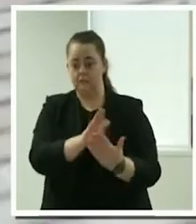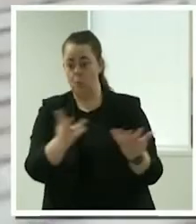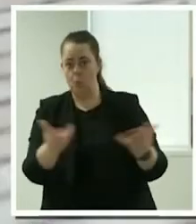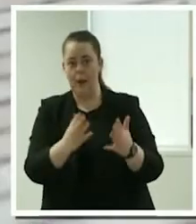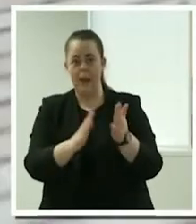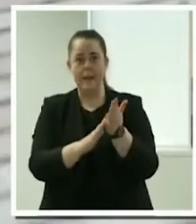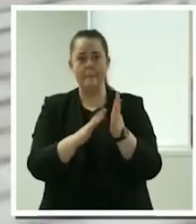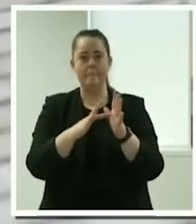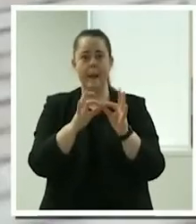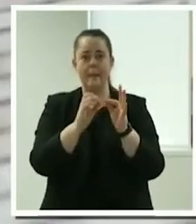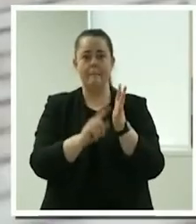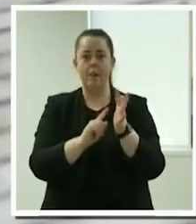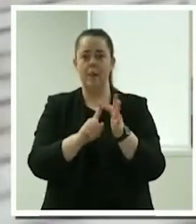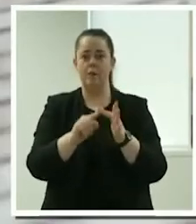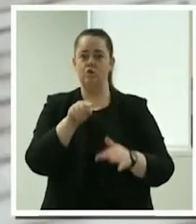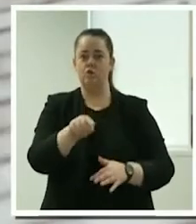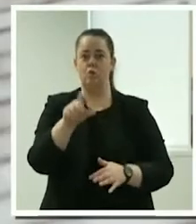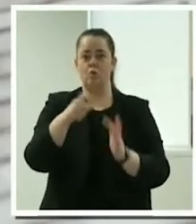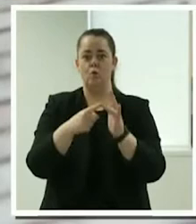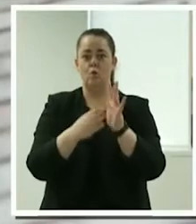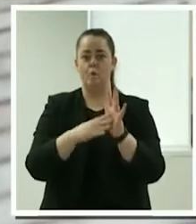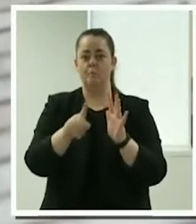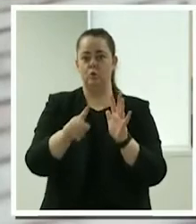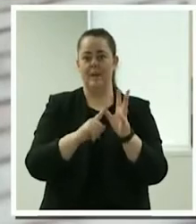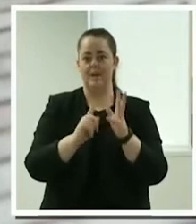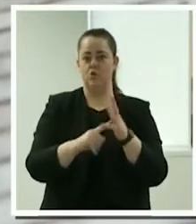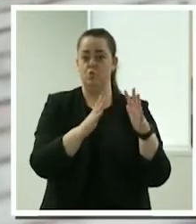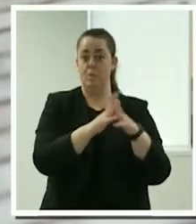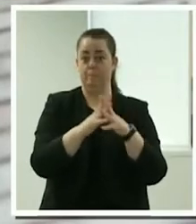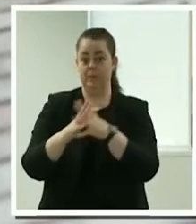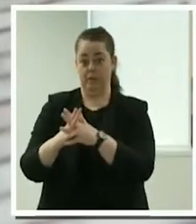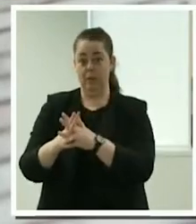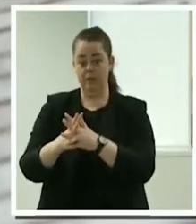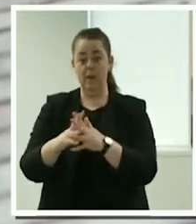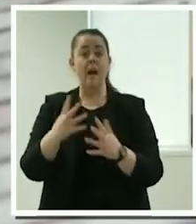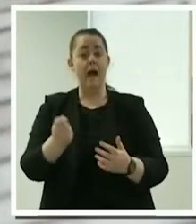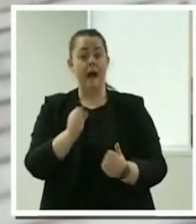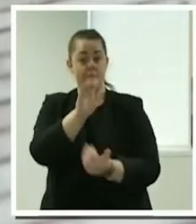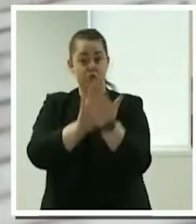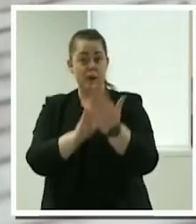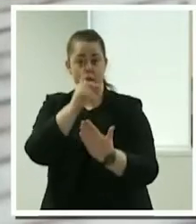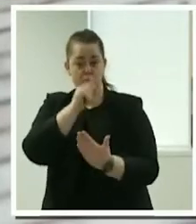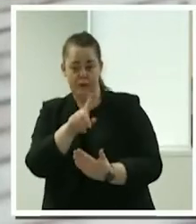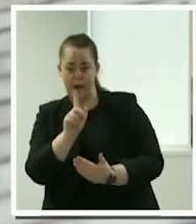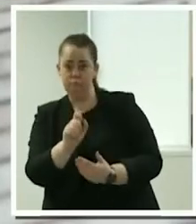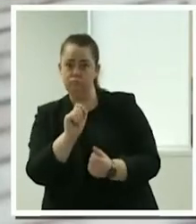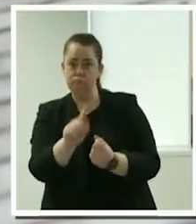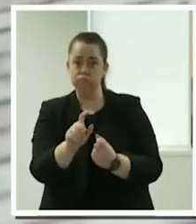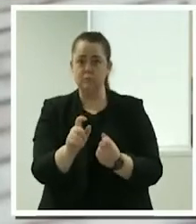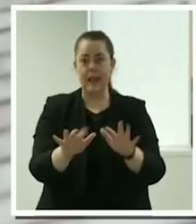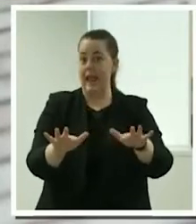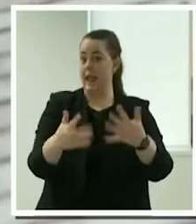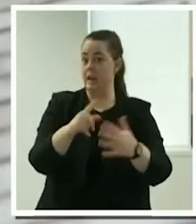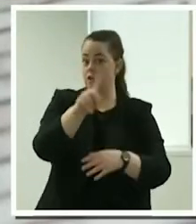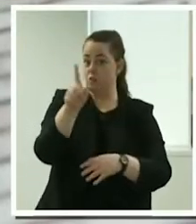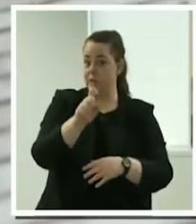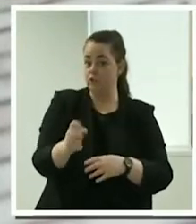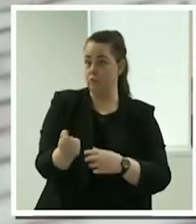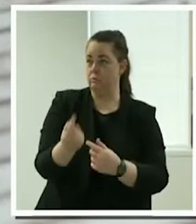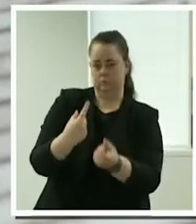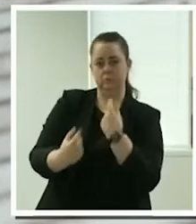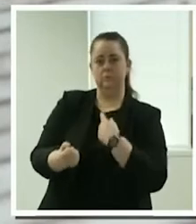website. I just thought I might reflect on a moment on the video and I'm super proud that Mabel,